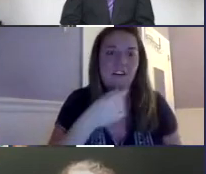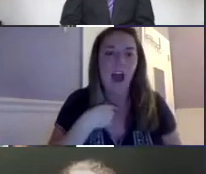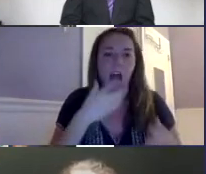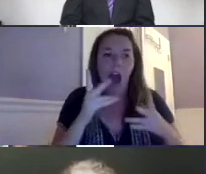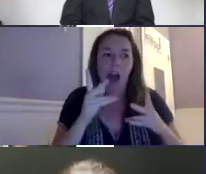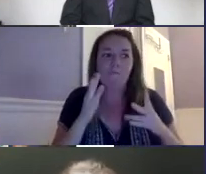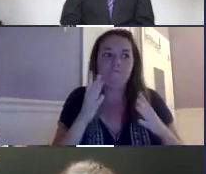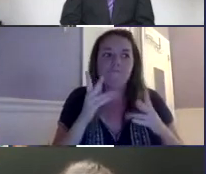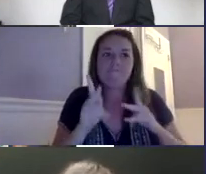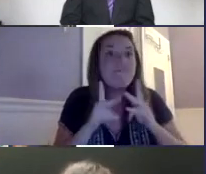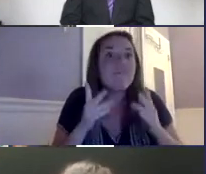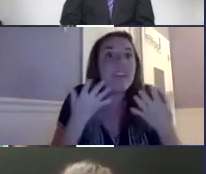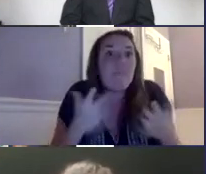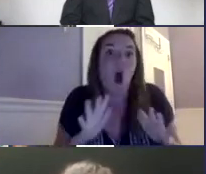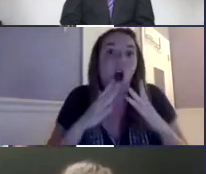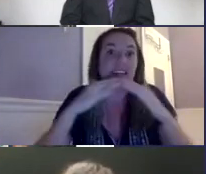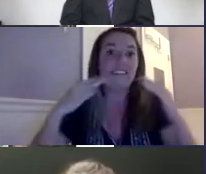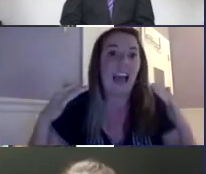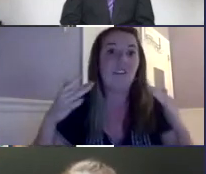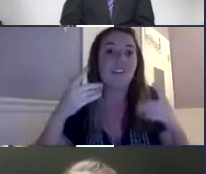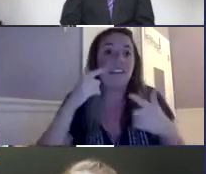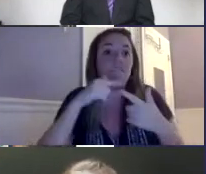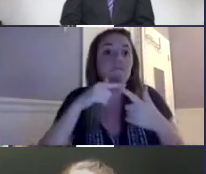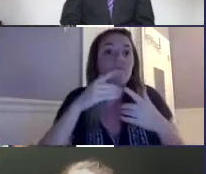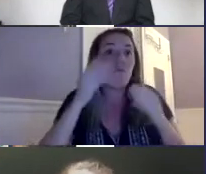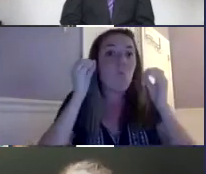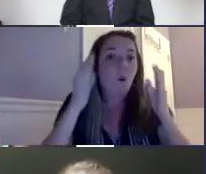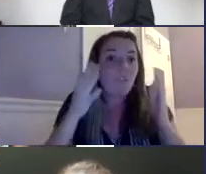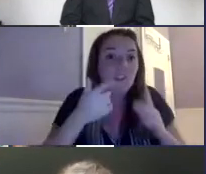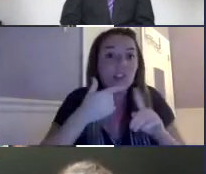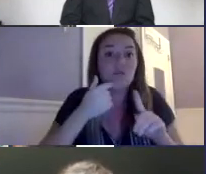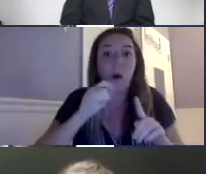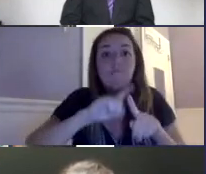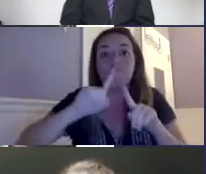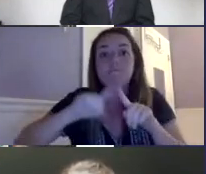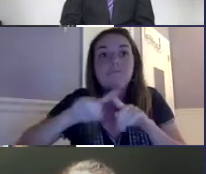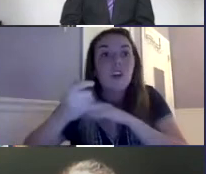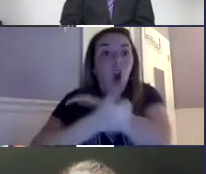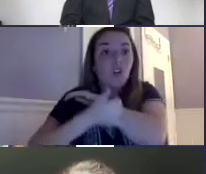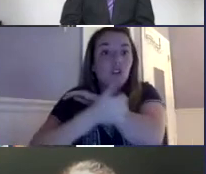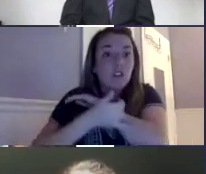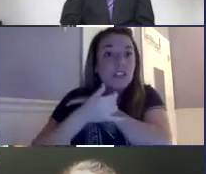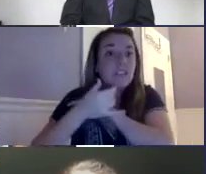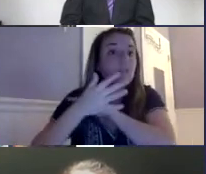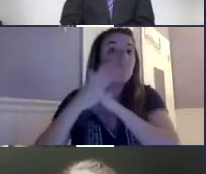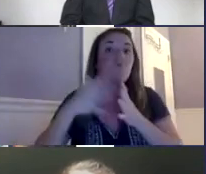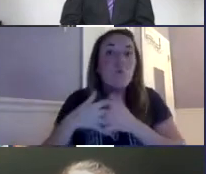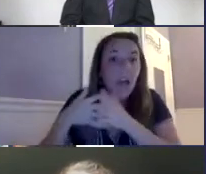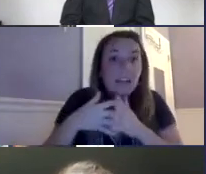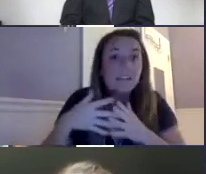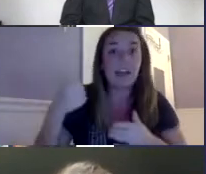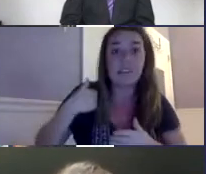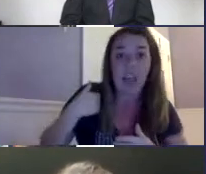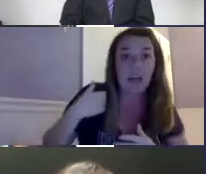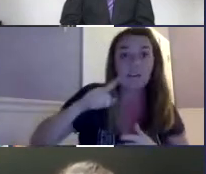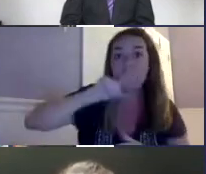I've never actually physically visited the campus. People were already friendly and the professors were from different